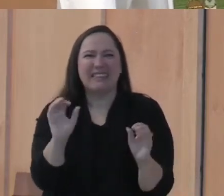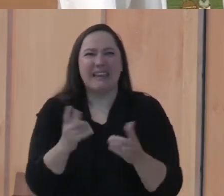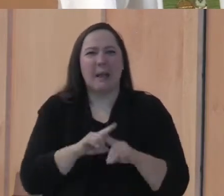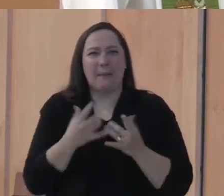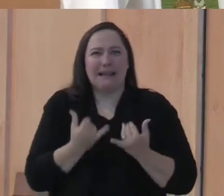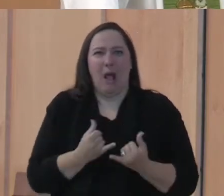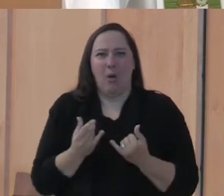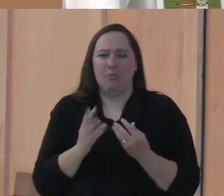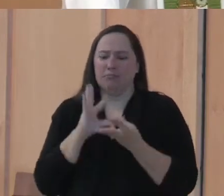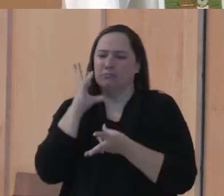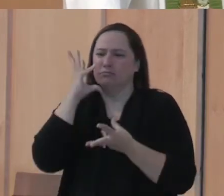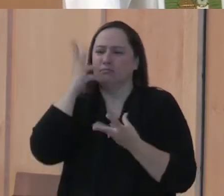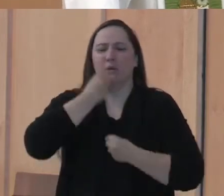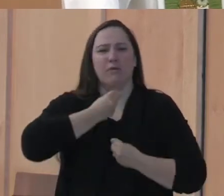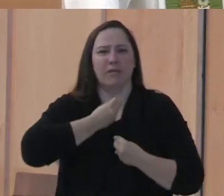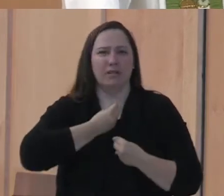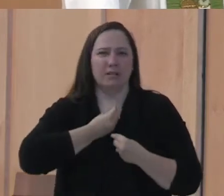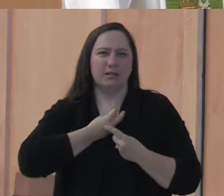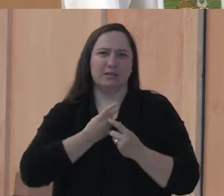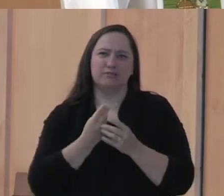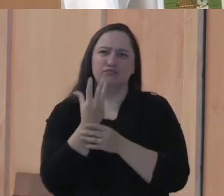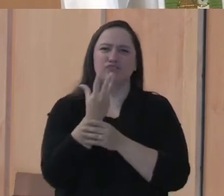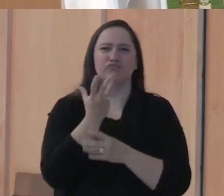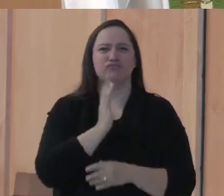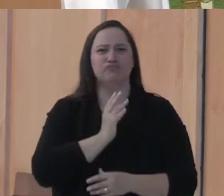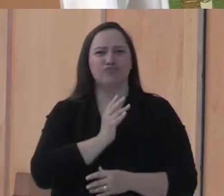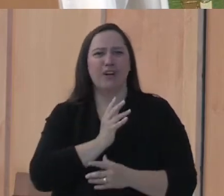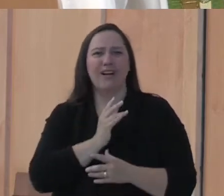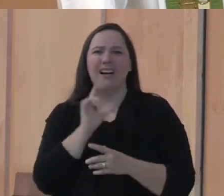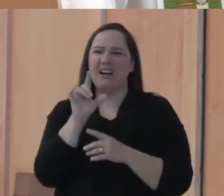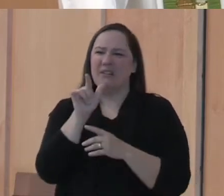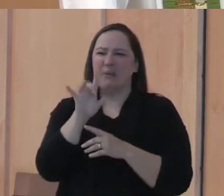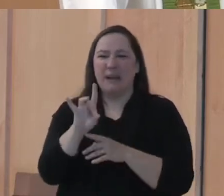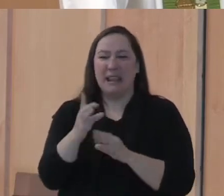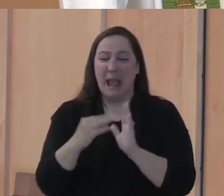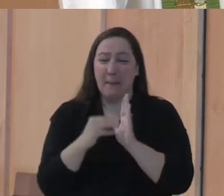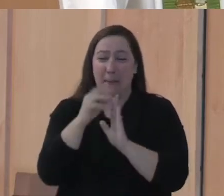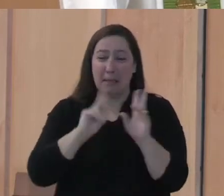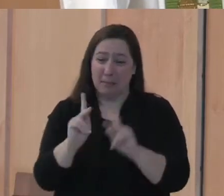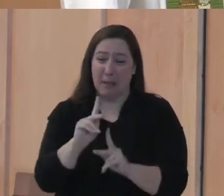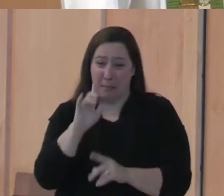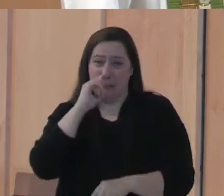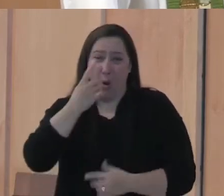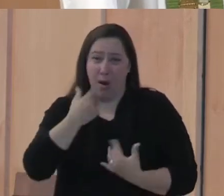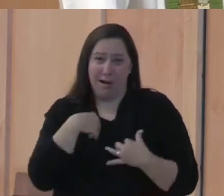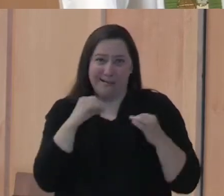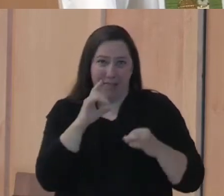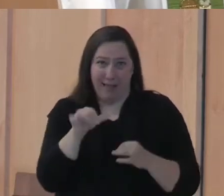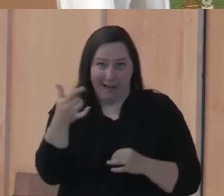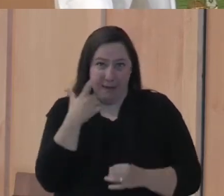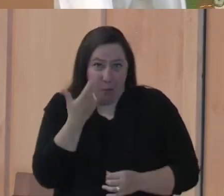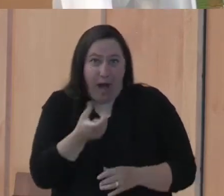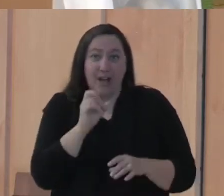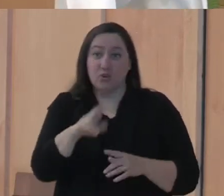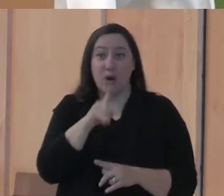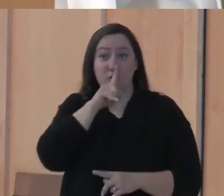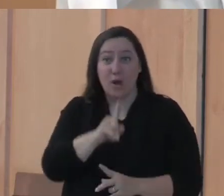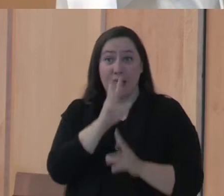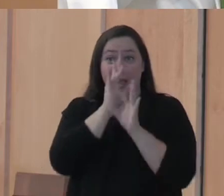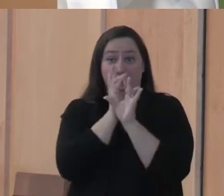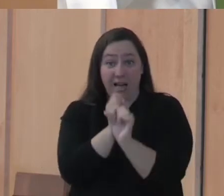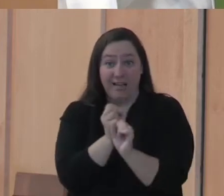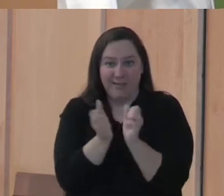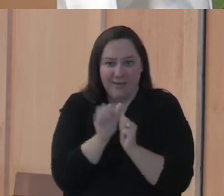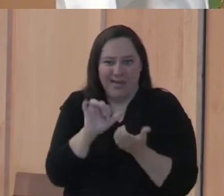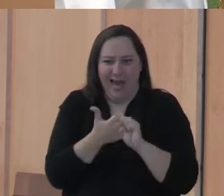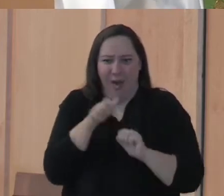this beautiful, living, alive, growing plant. And 28 million people were either so bored they had nothing else to watch, or they really were fascinated with